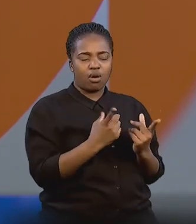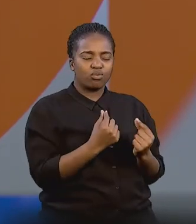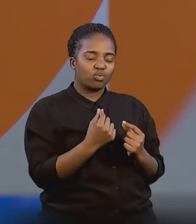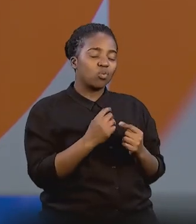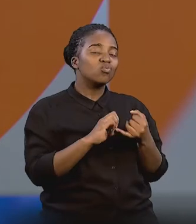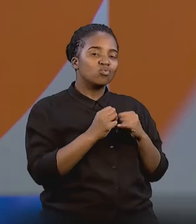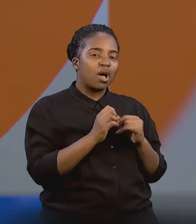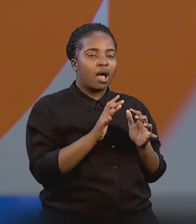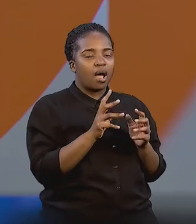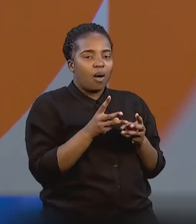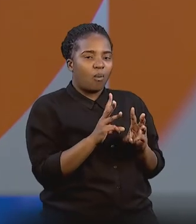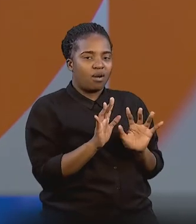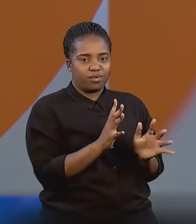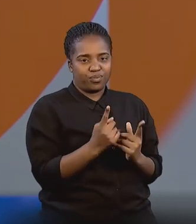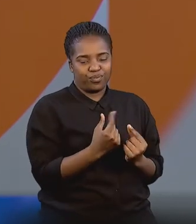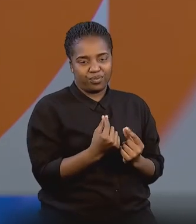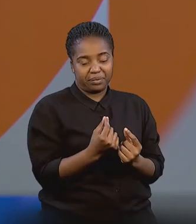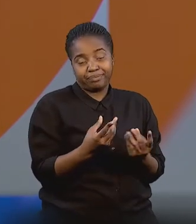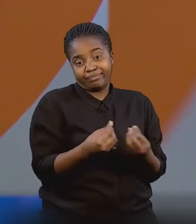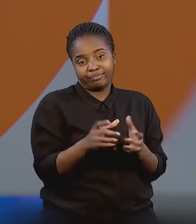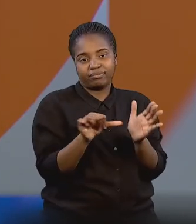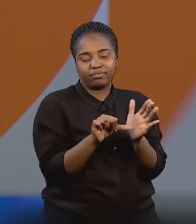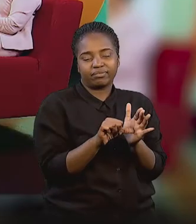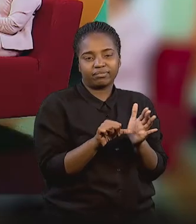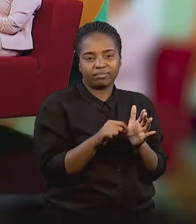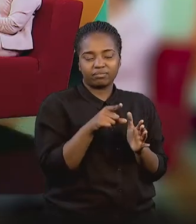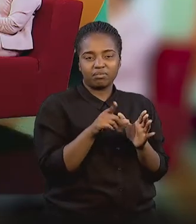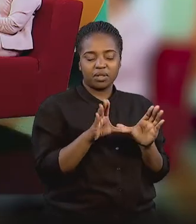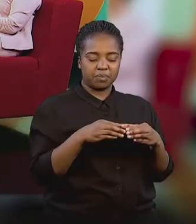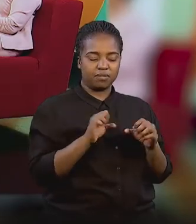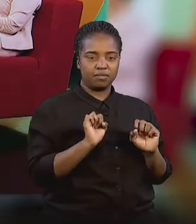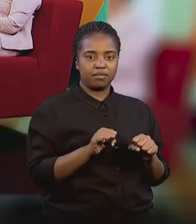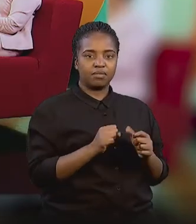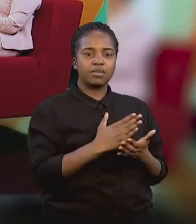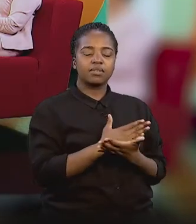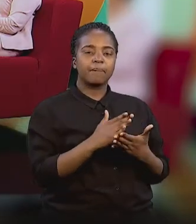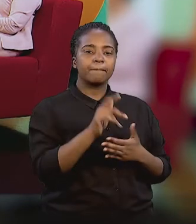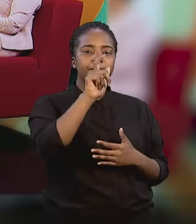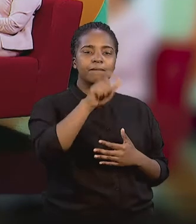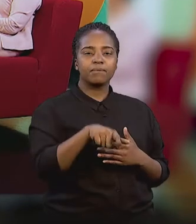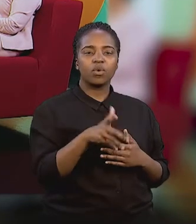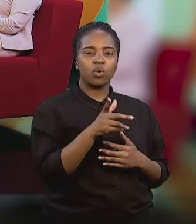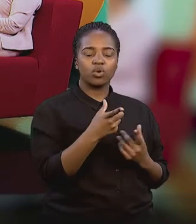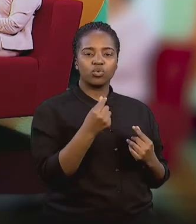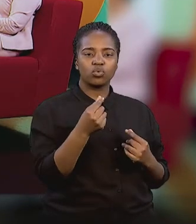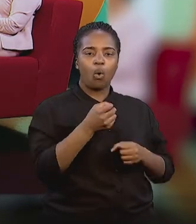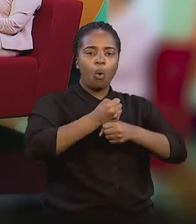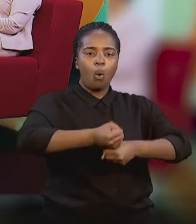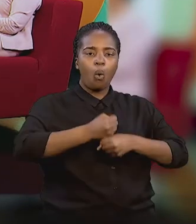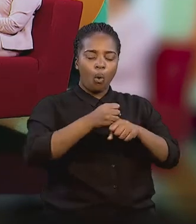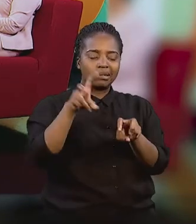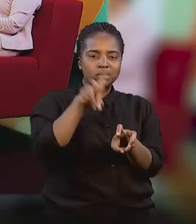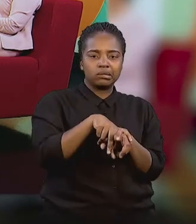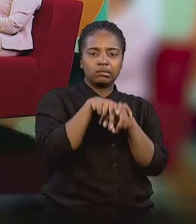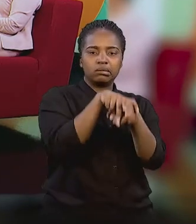We'll find a way as well, and I think that's what's important about the organisation. You know, if someone wants to do horse riding or any